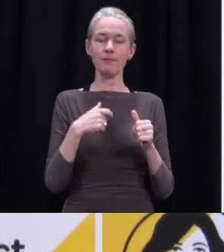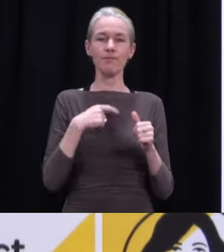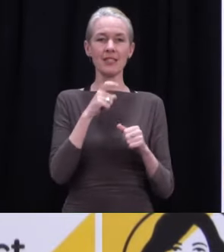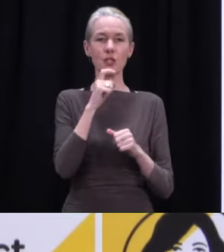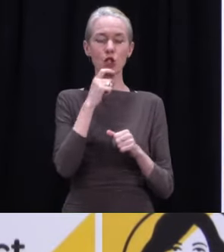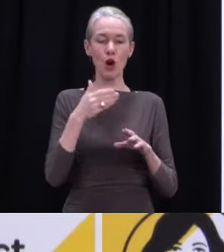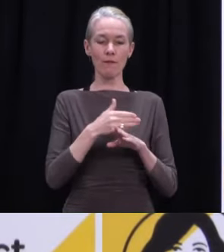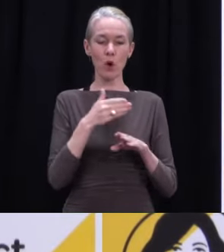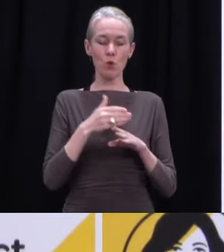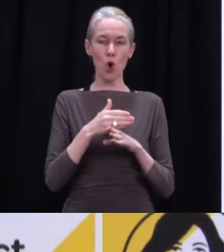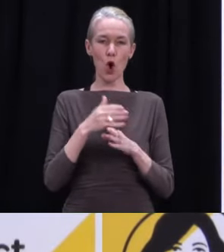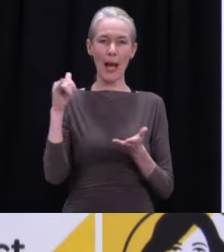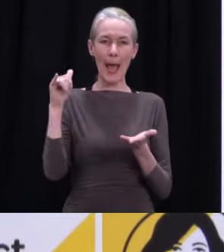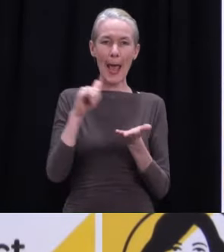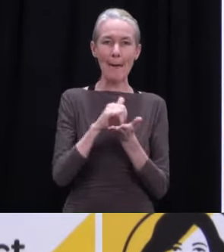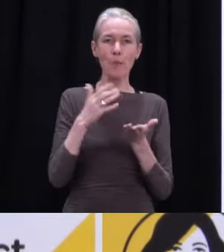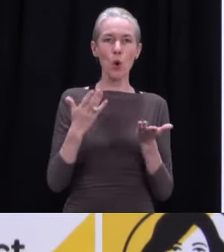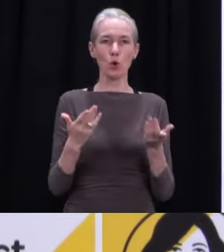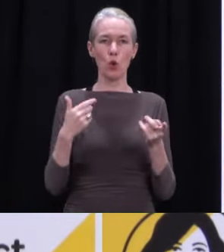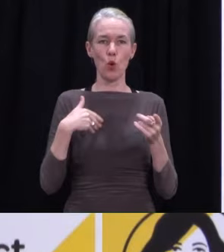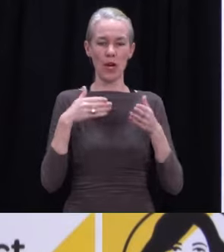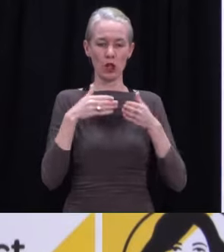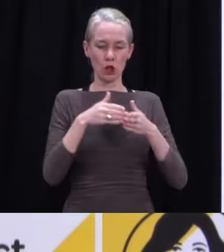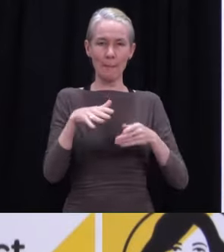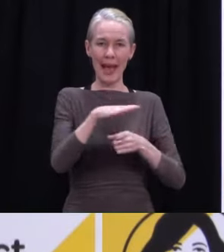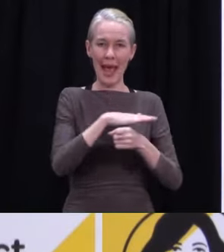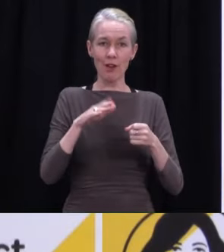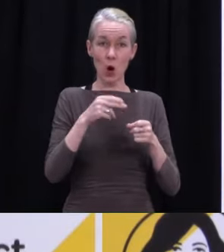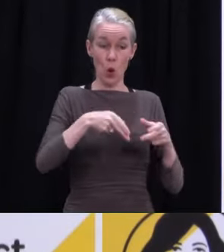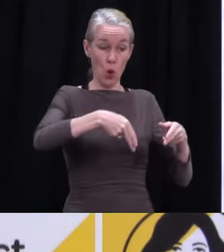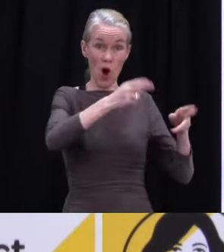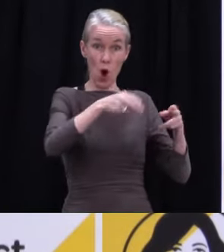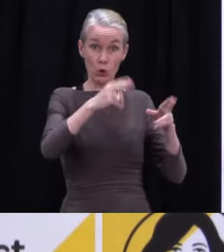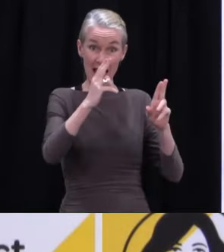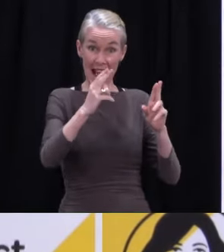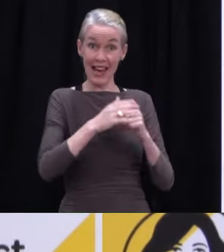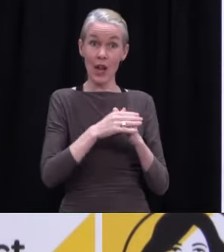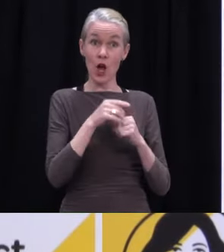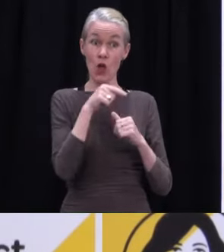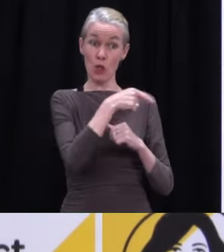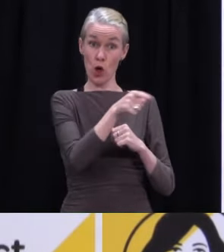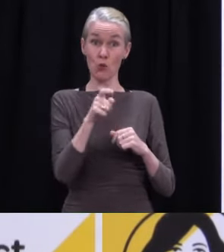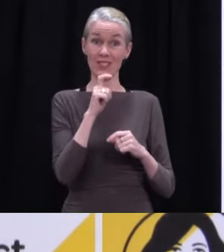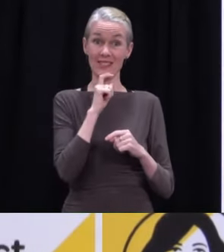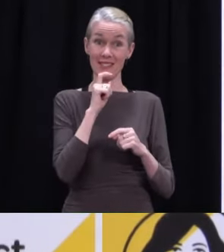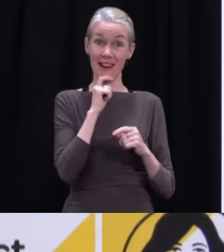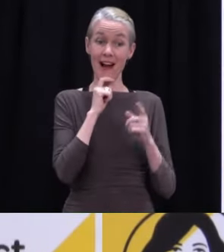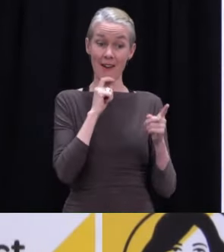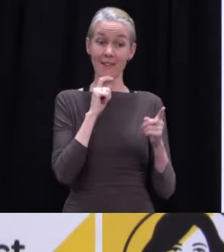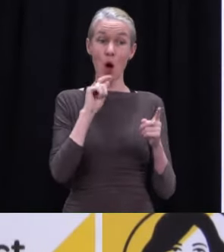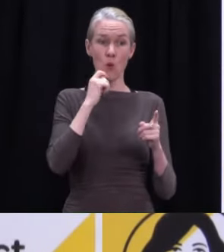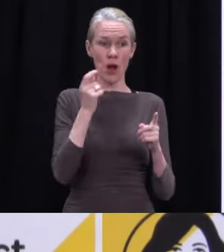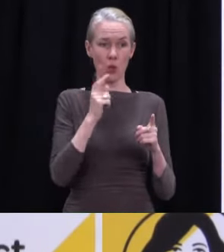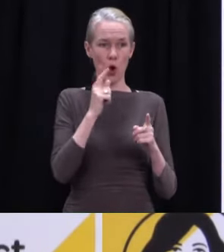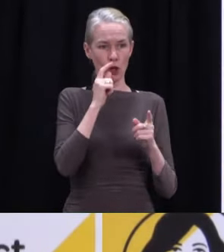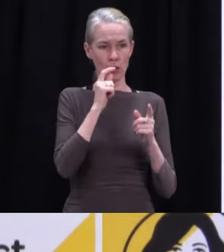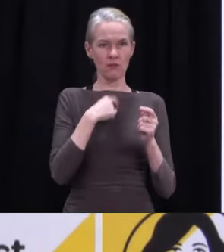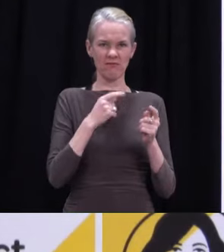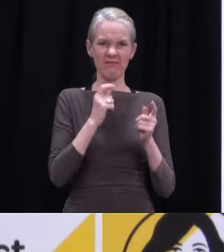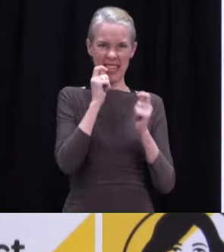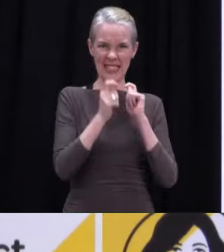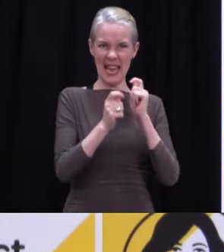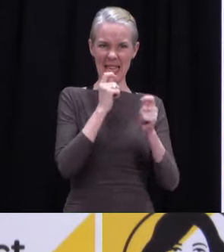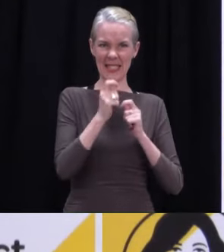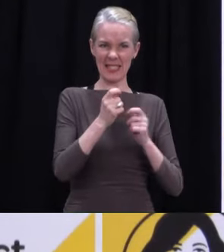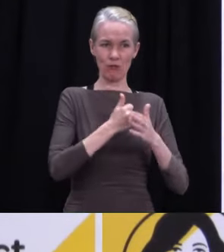saliva testing every two days. So that's from our border workforce, which has gone beyond managed isolation and quarantine to a number of ports and